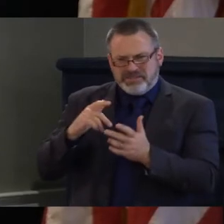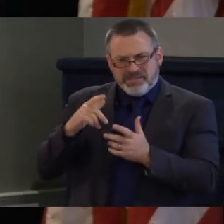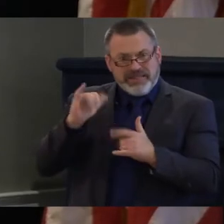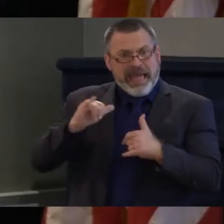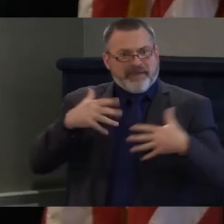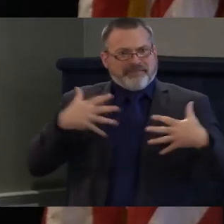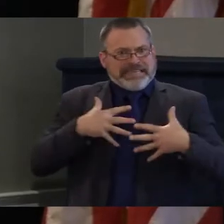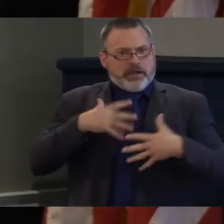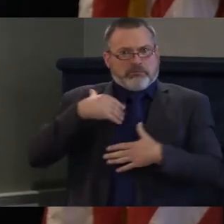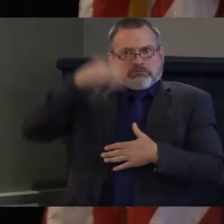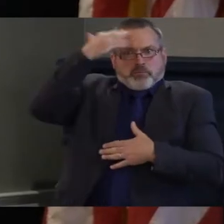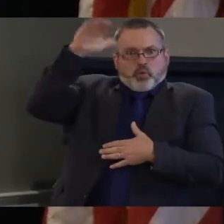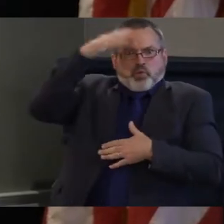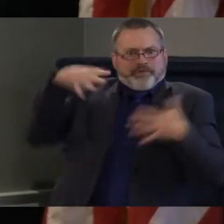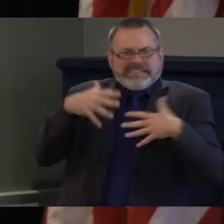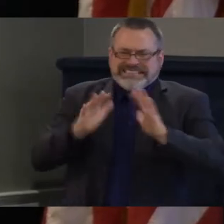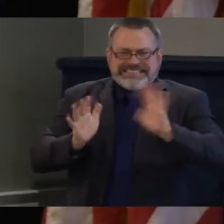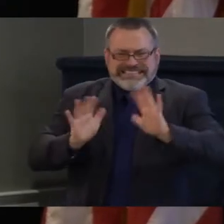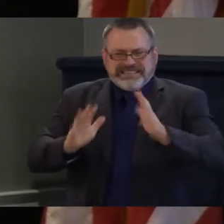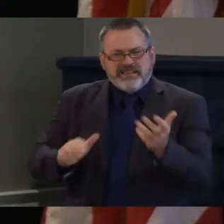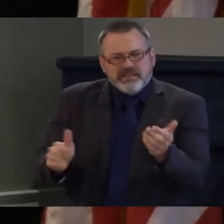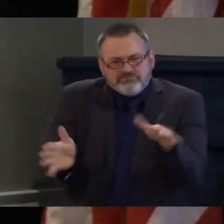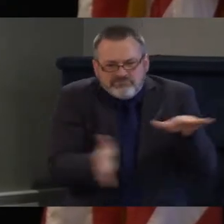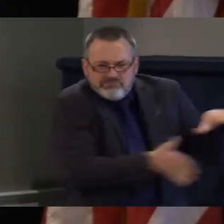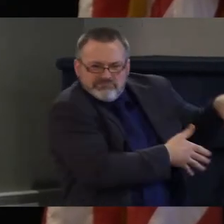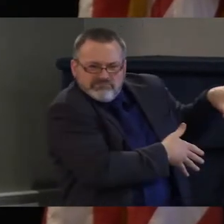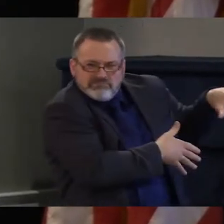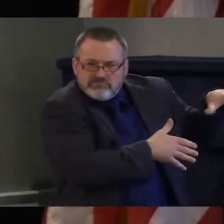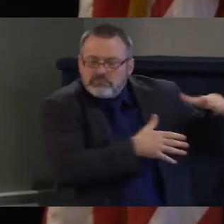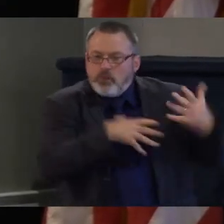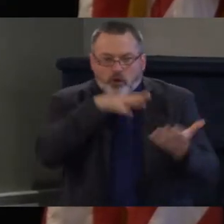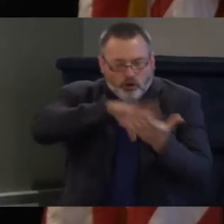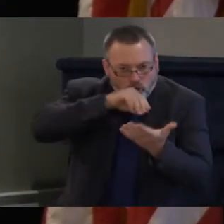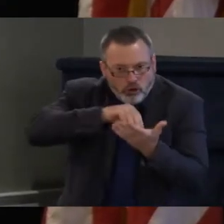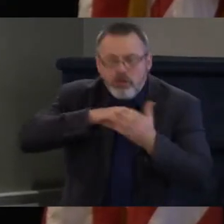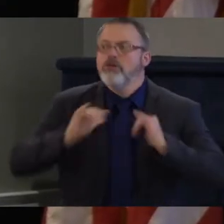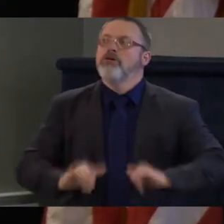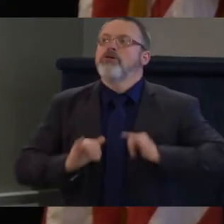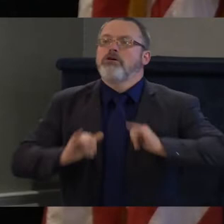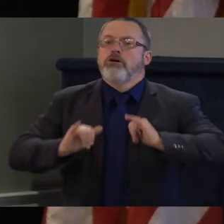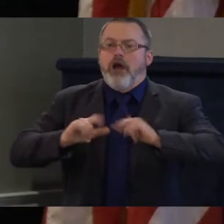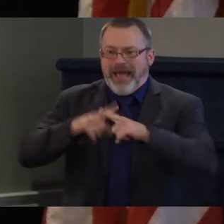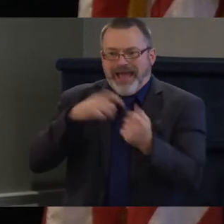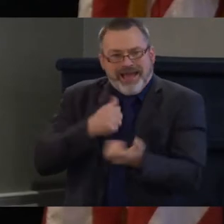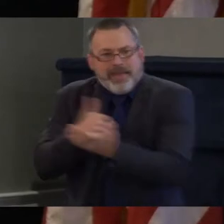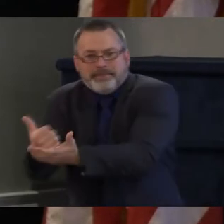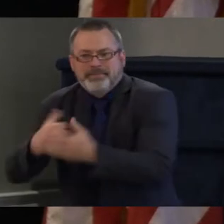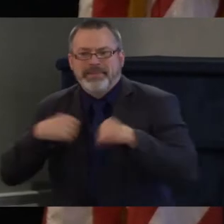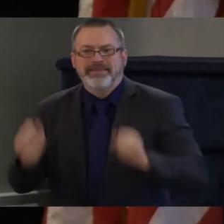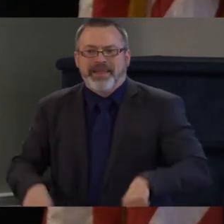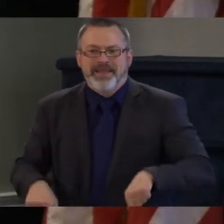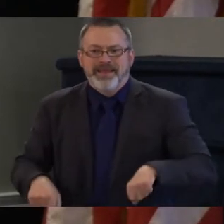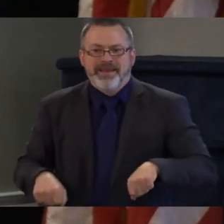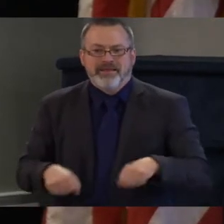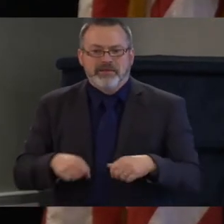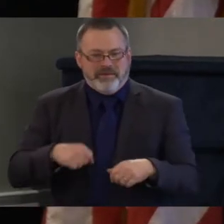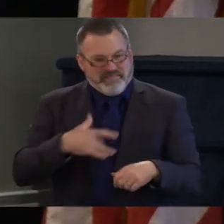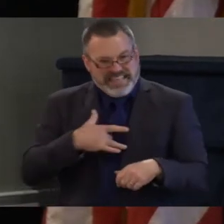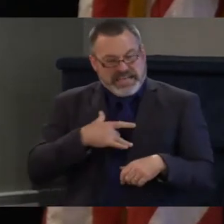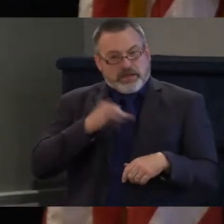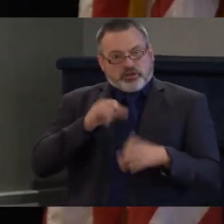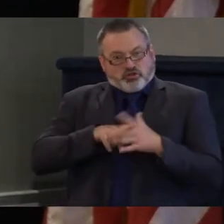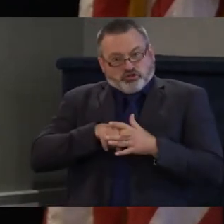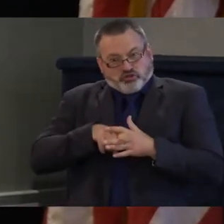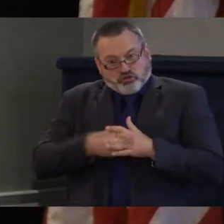so in the beginning, when I talked about instilling a sense of duty and responsibility in the next generation, what I would love to